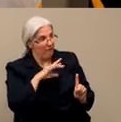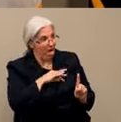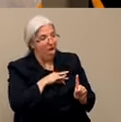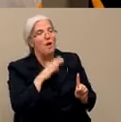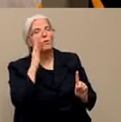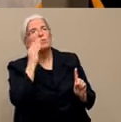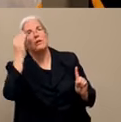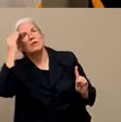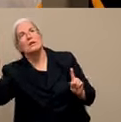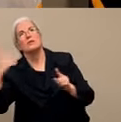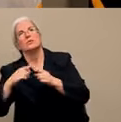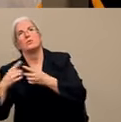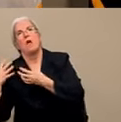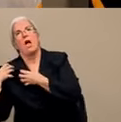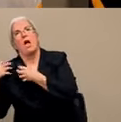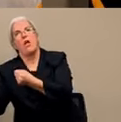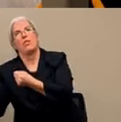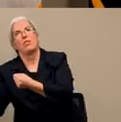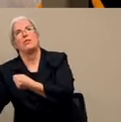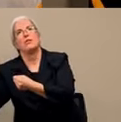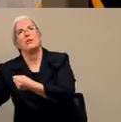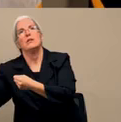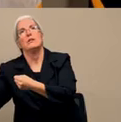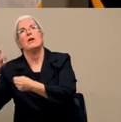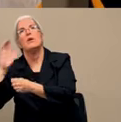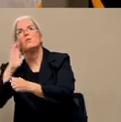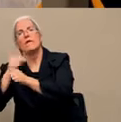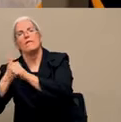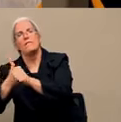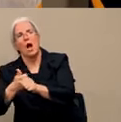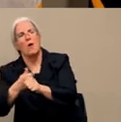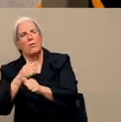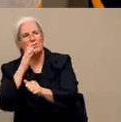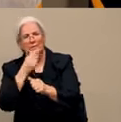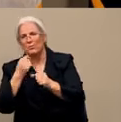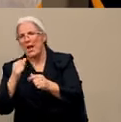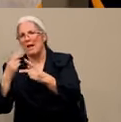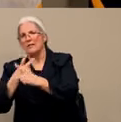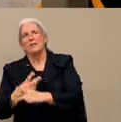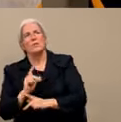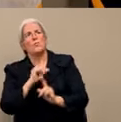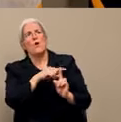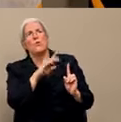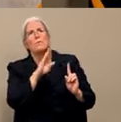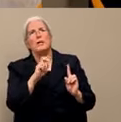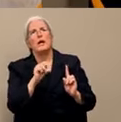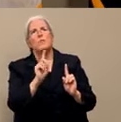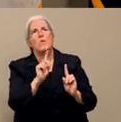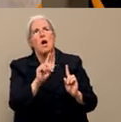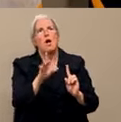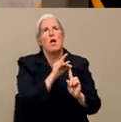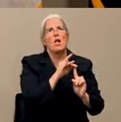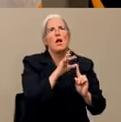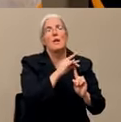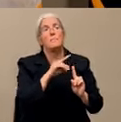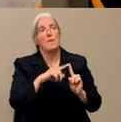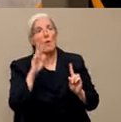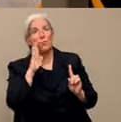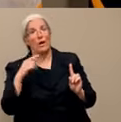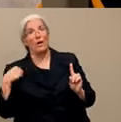we look at the places you've been. If we do disclose this to your employer, we do have them sign a